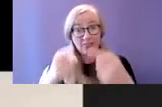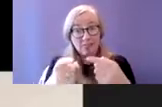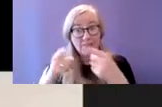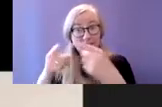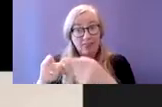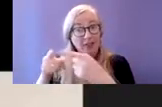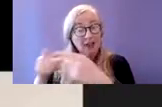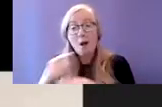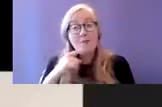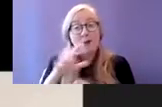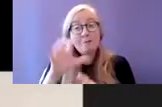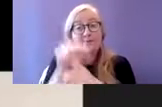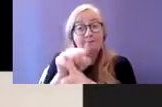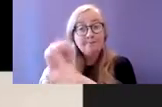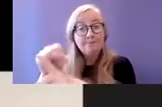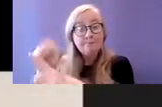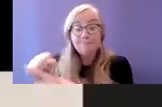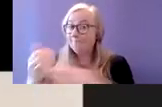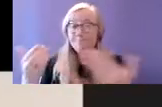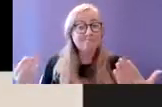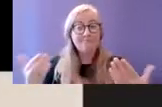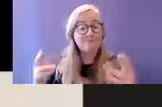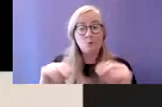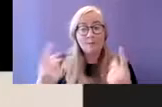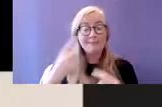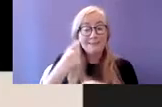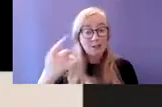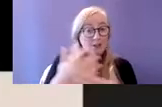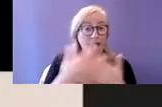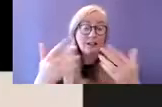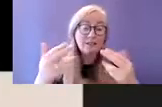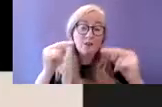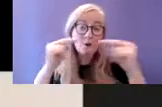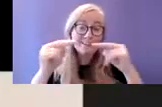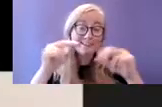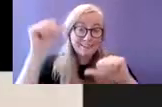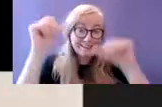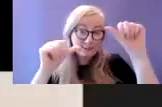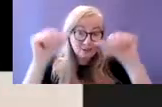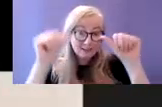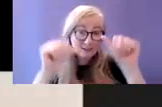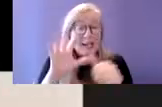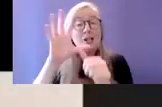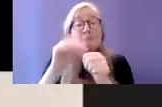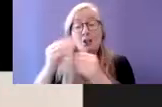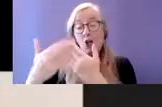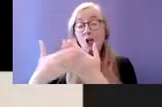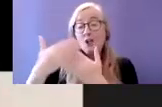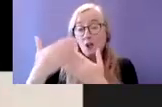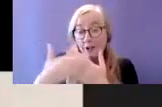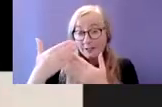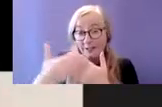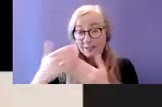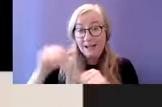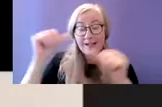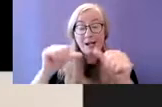many autistic adults particularly young adults are torn to drugs when they are rejected